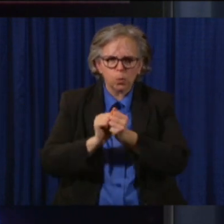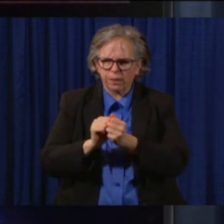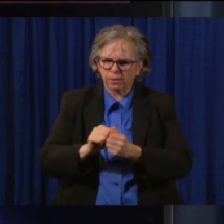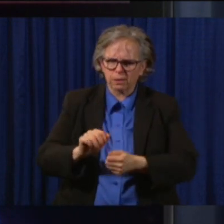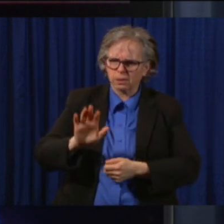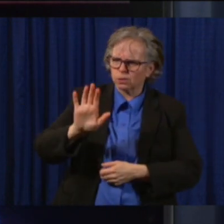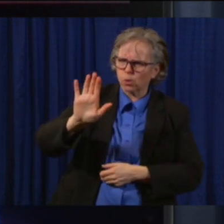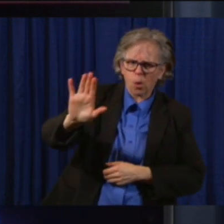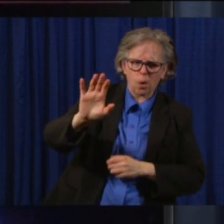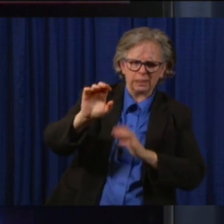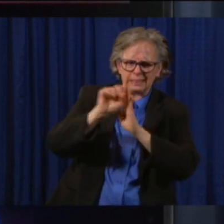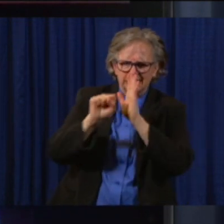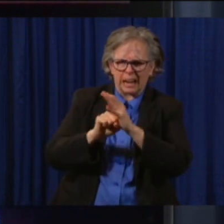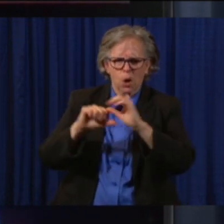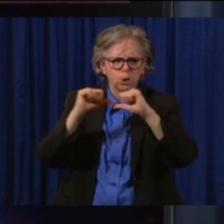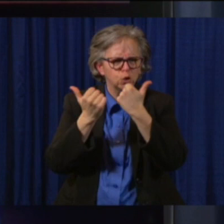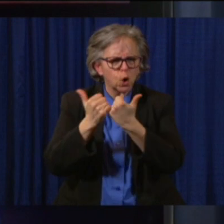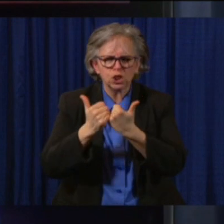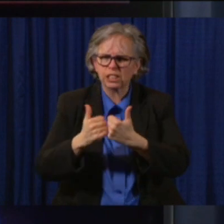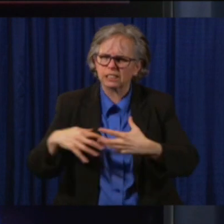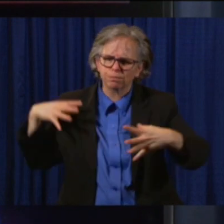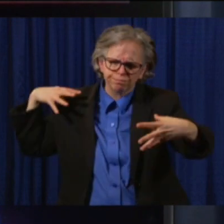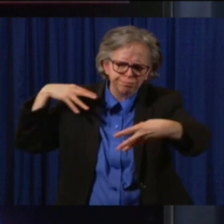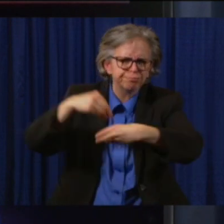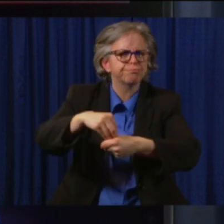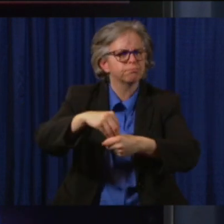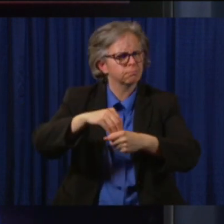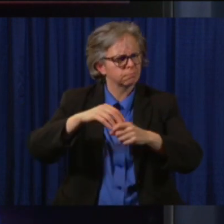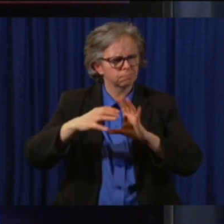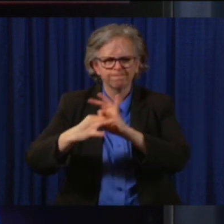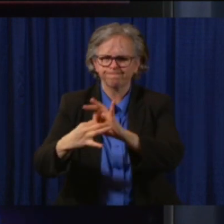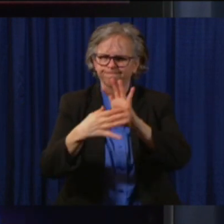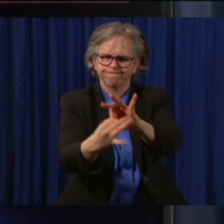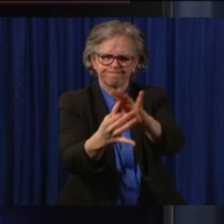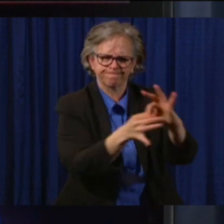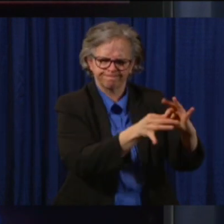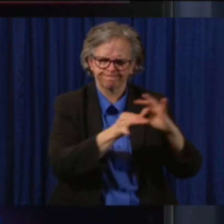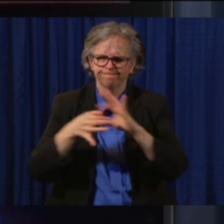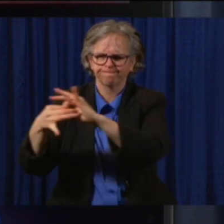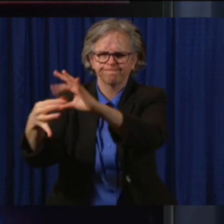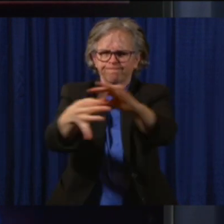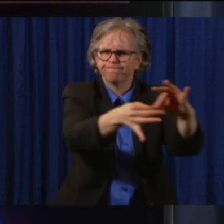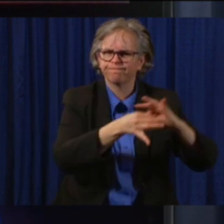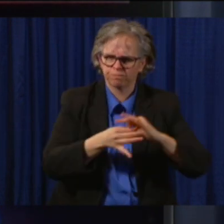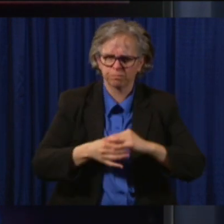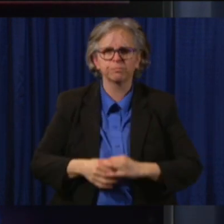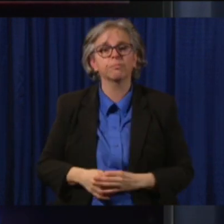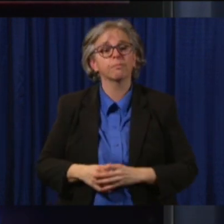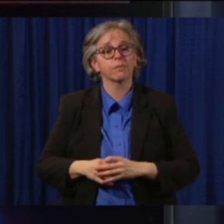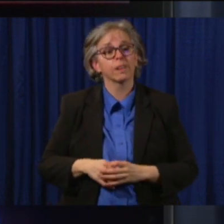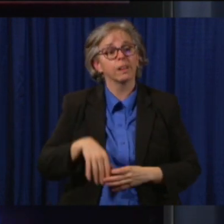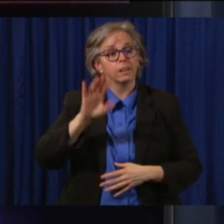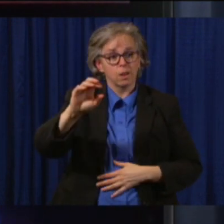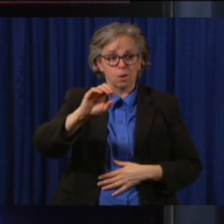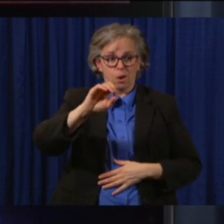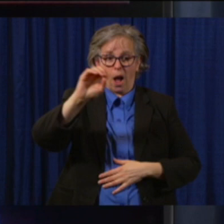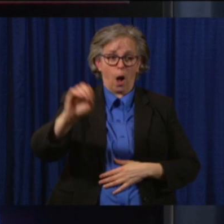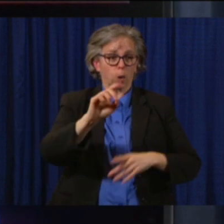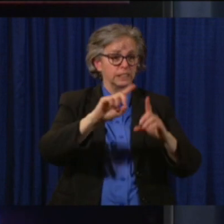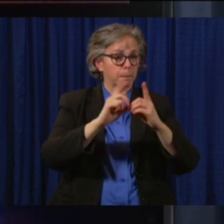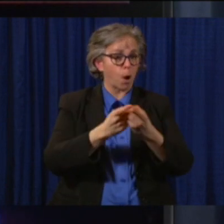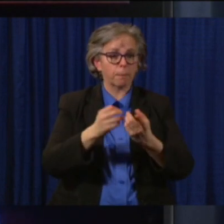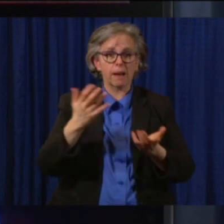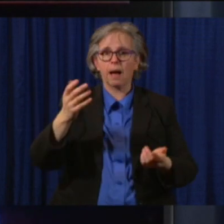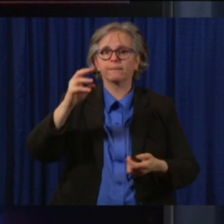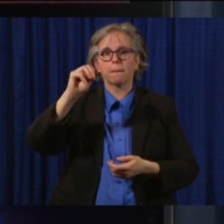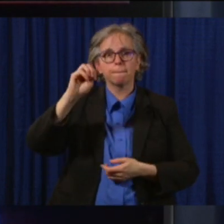since you've been serving our state, state, the areas of our Ohio Department of Medicaid, Ohio Department of Job and